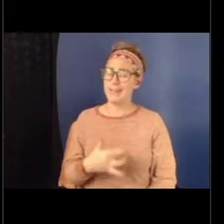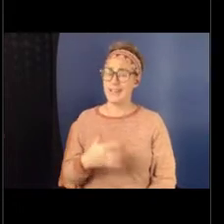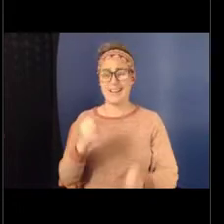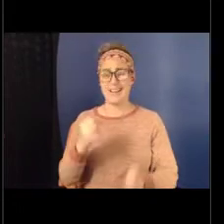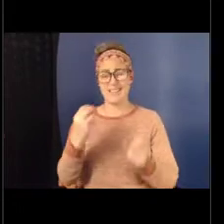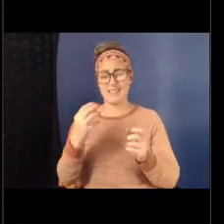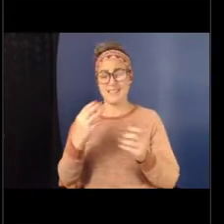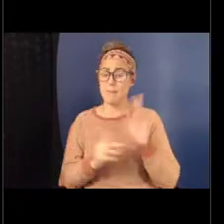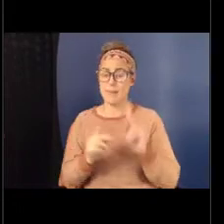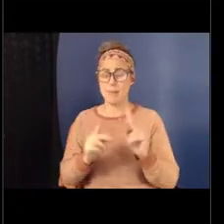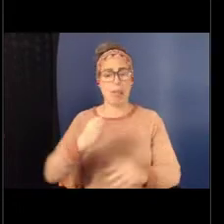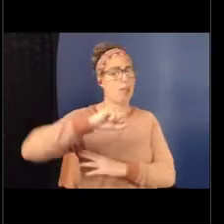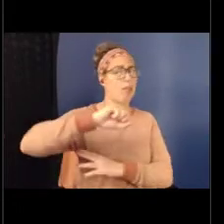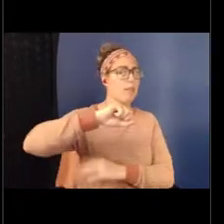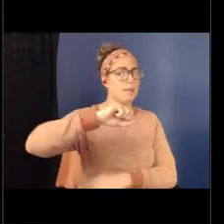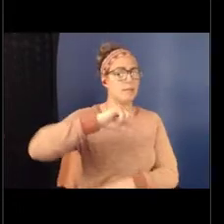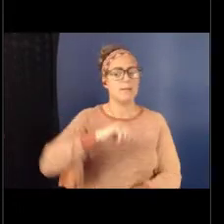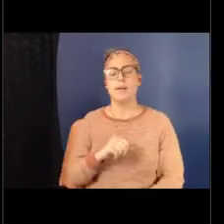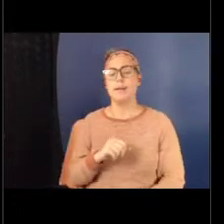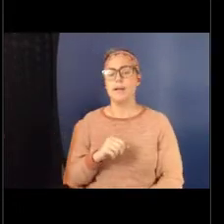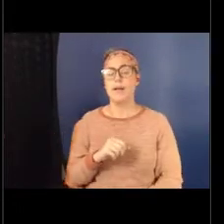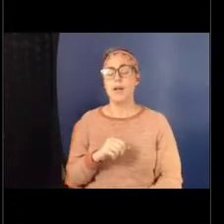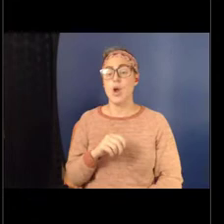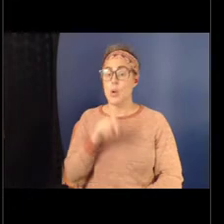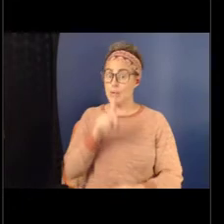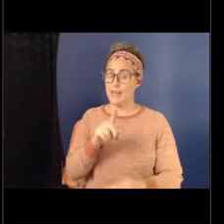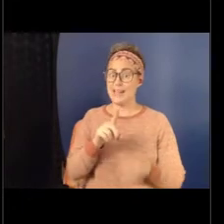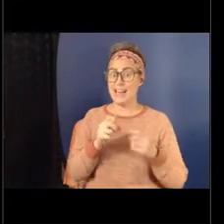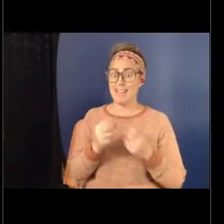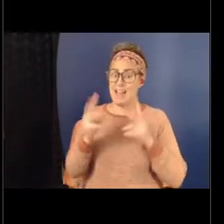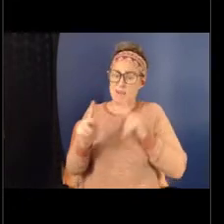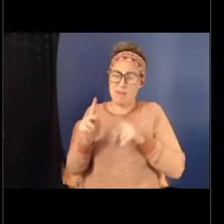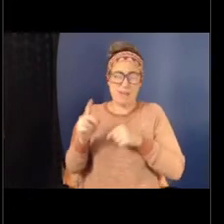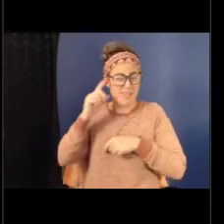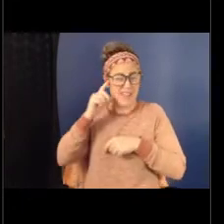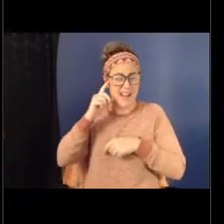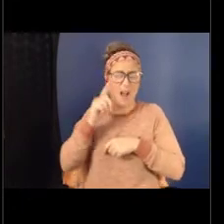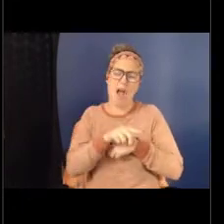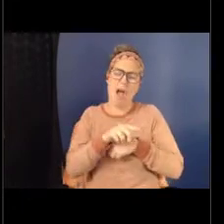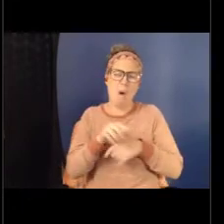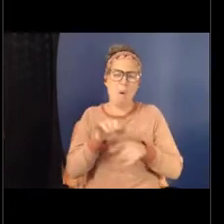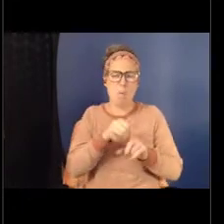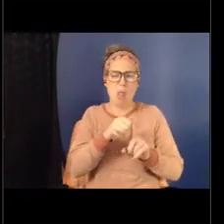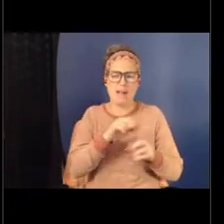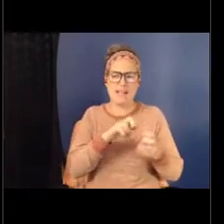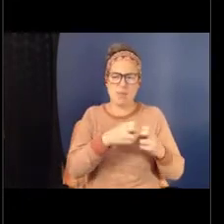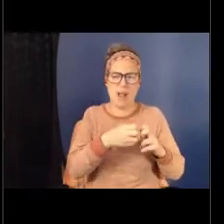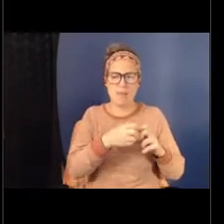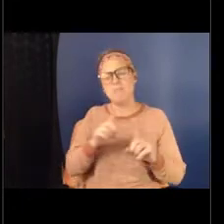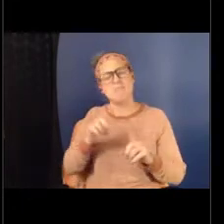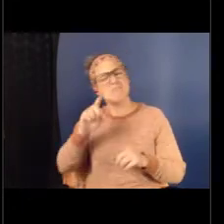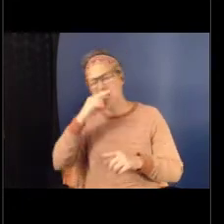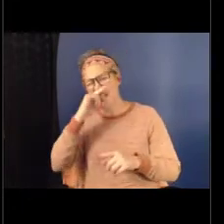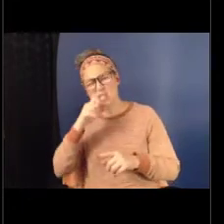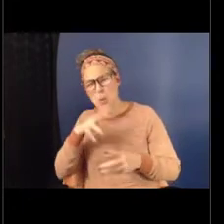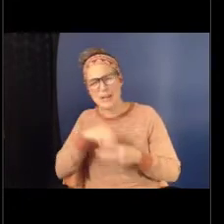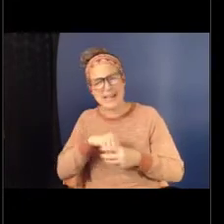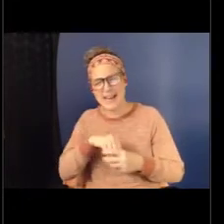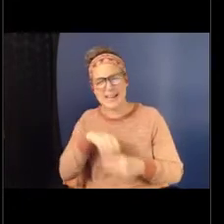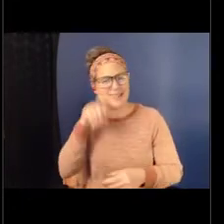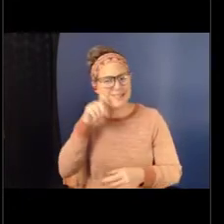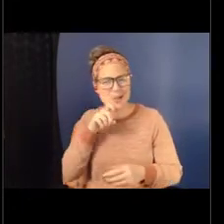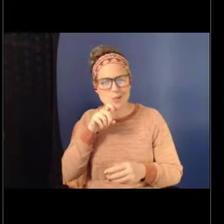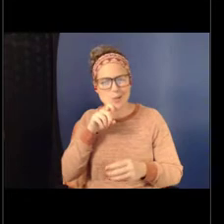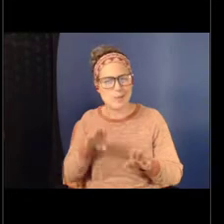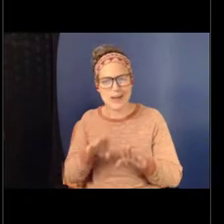really bullying is the problem. Sexual harassment really is a workplace issue, and kids don't engage in those types of behaviors. I show